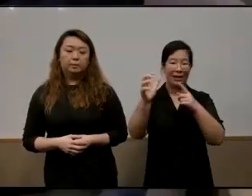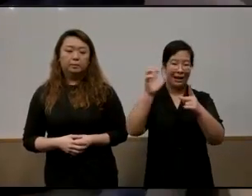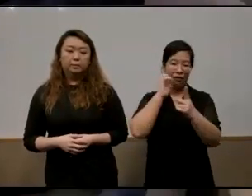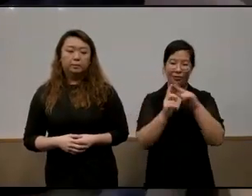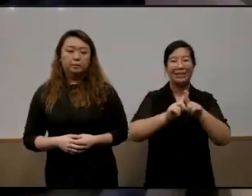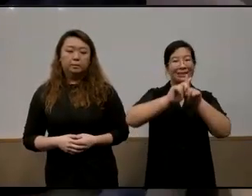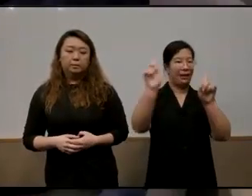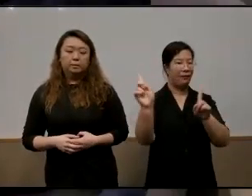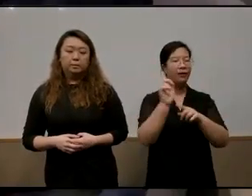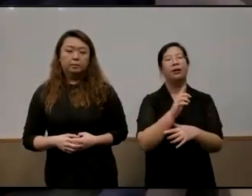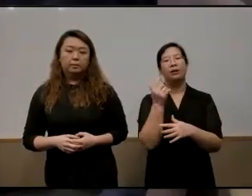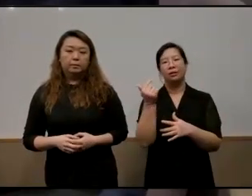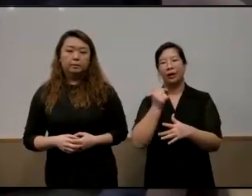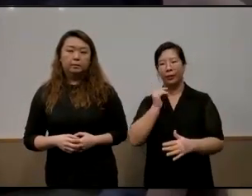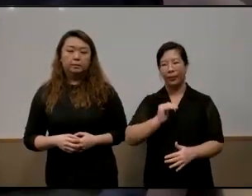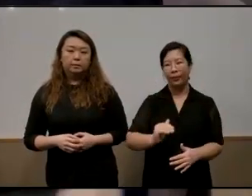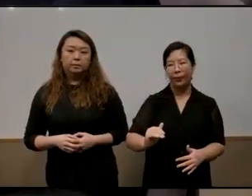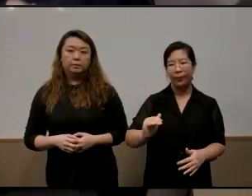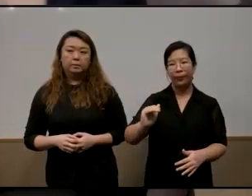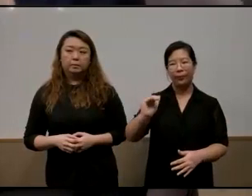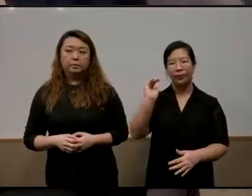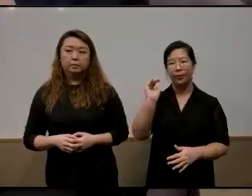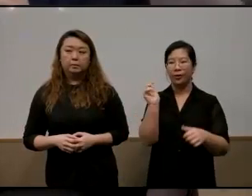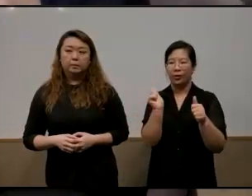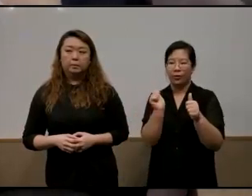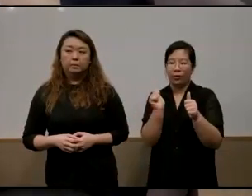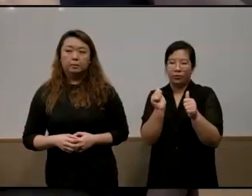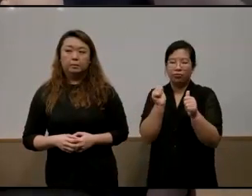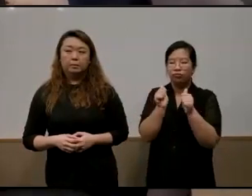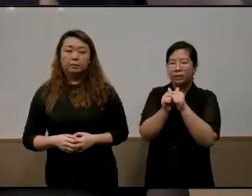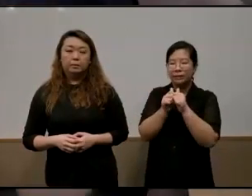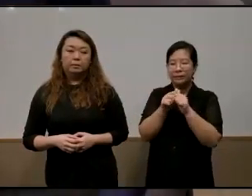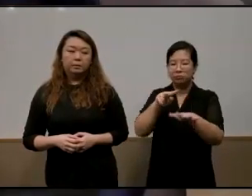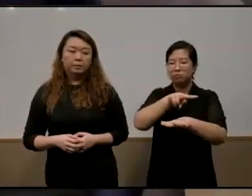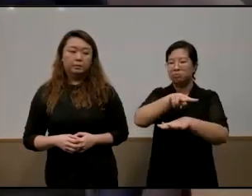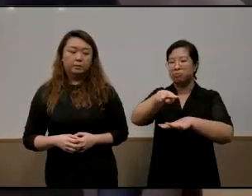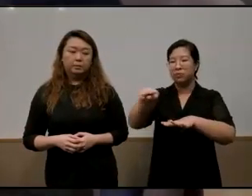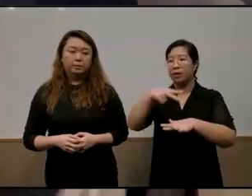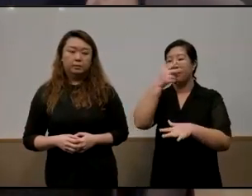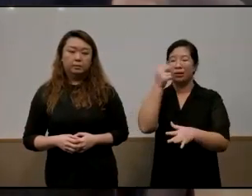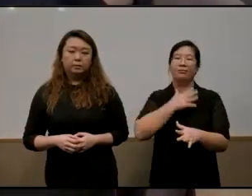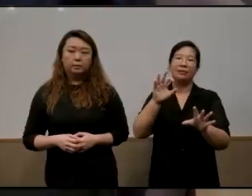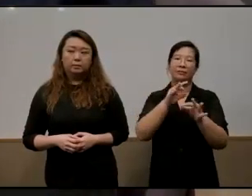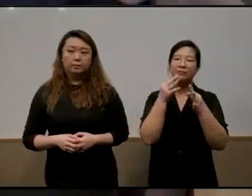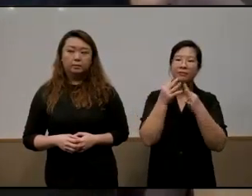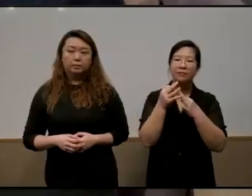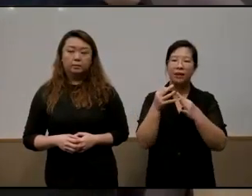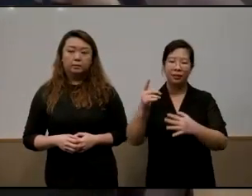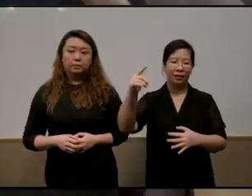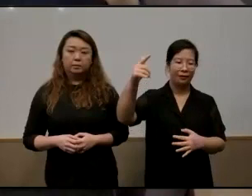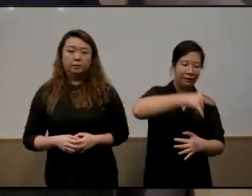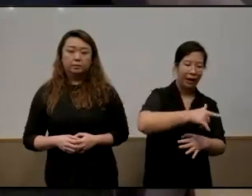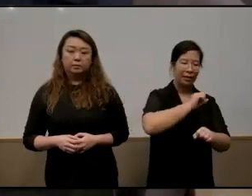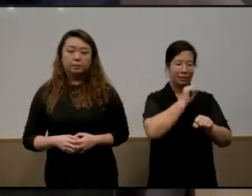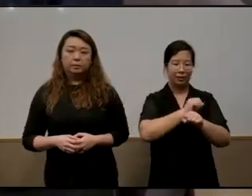i kind of grew up with a vantage point of um because like my family would go to singapore quite often